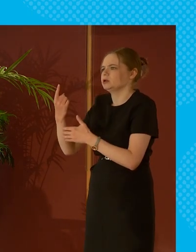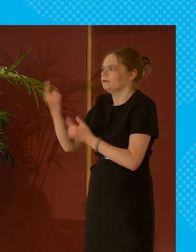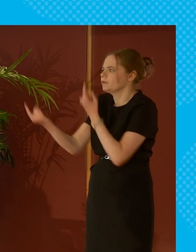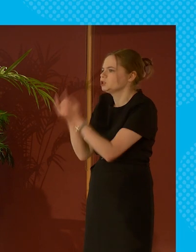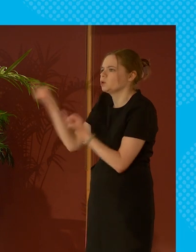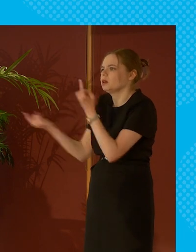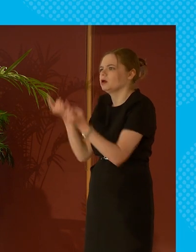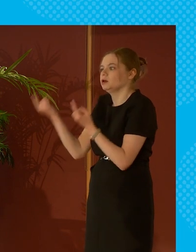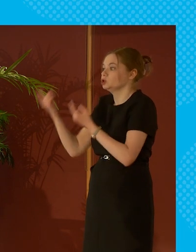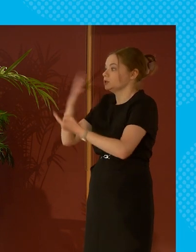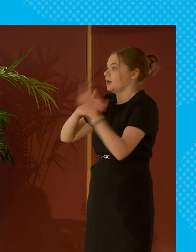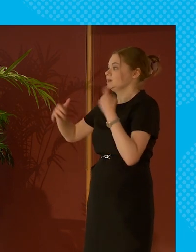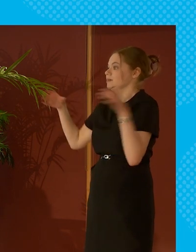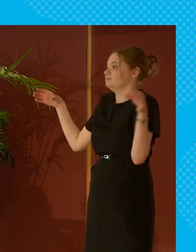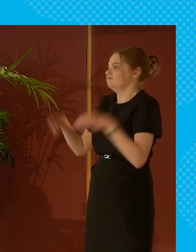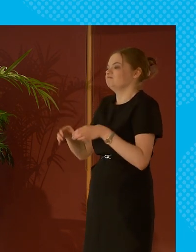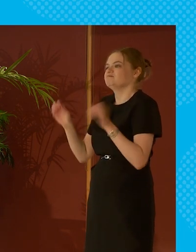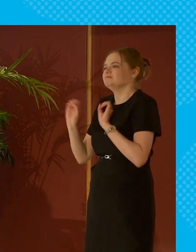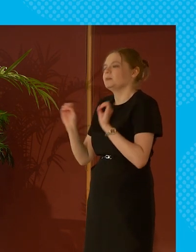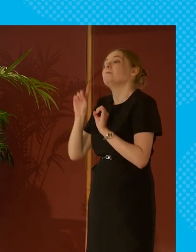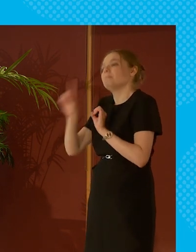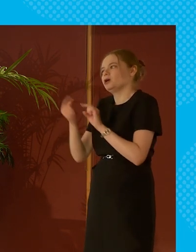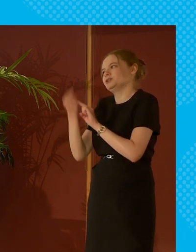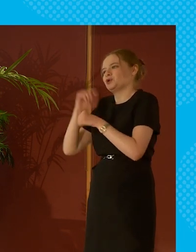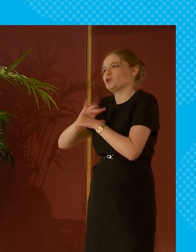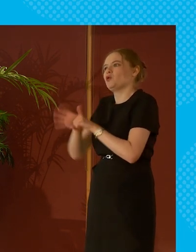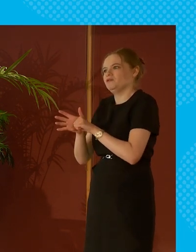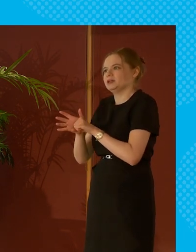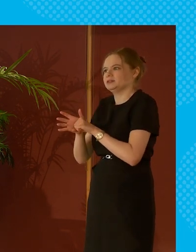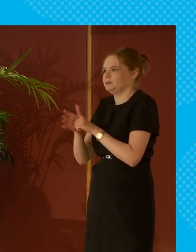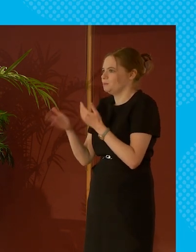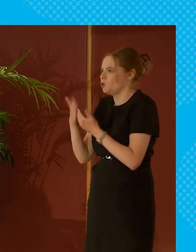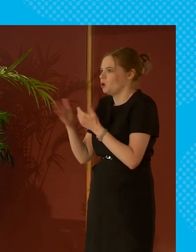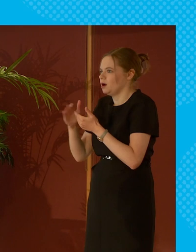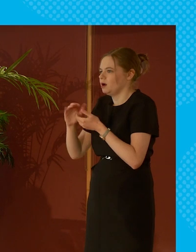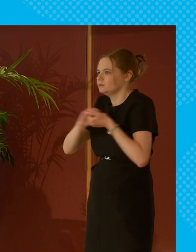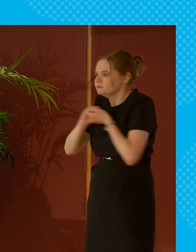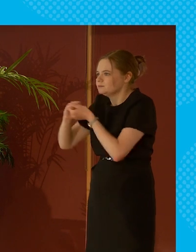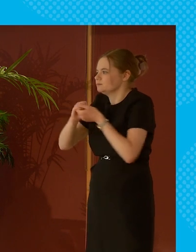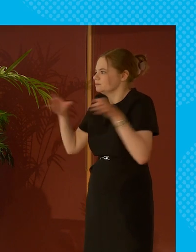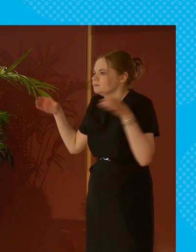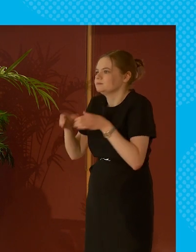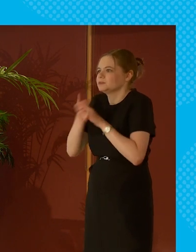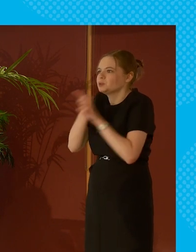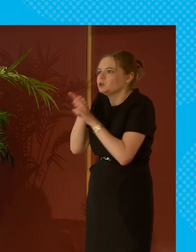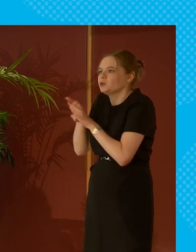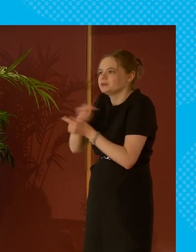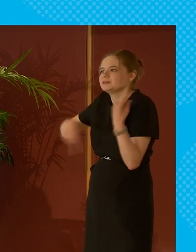individualism you know there's no such thing as society which turned out to be a big load of nonsense during the pandemic when we relied on it so heavily and the build back better what happened